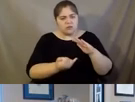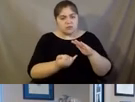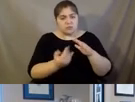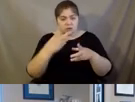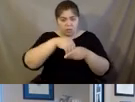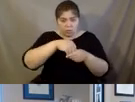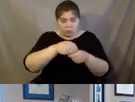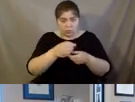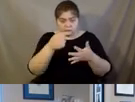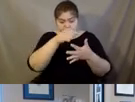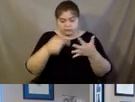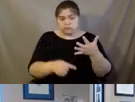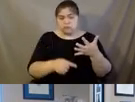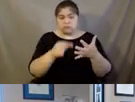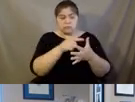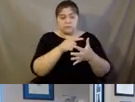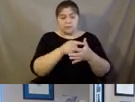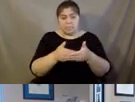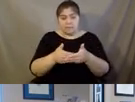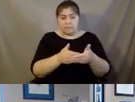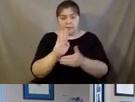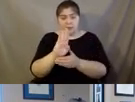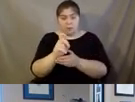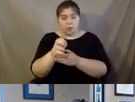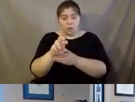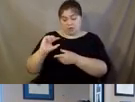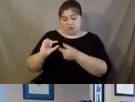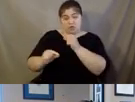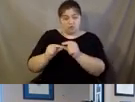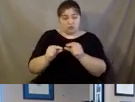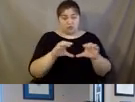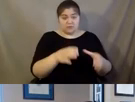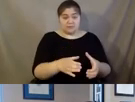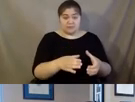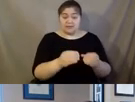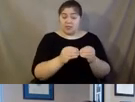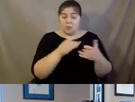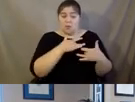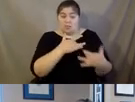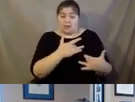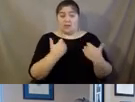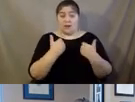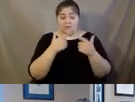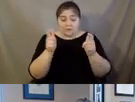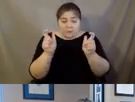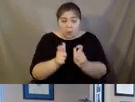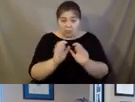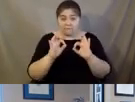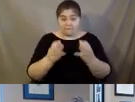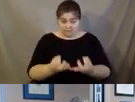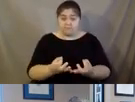you know, the baby boomer generation is more likely than previous generations to have smaller families.